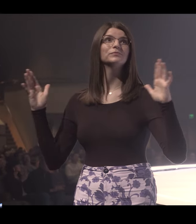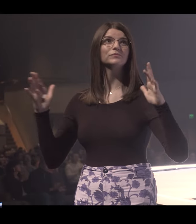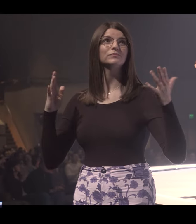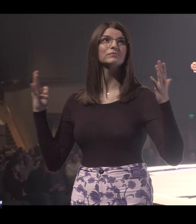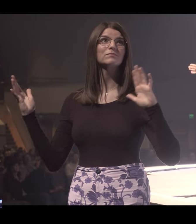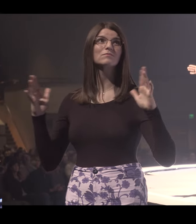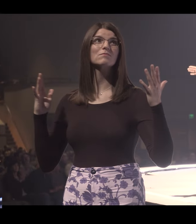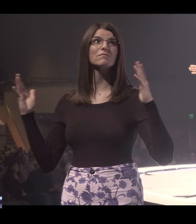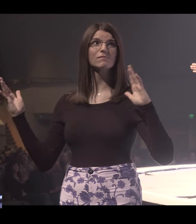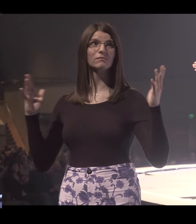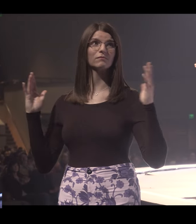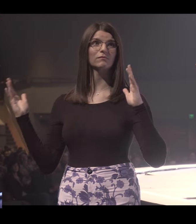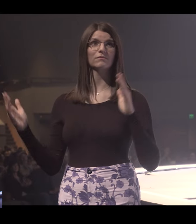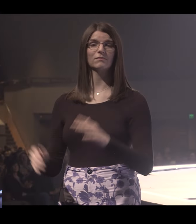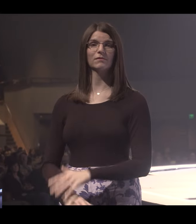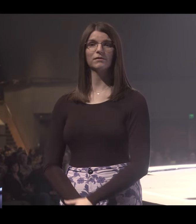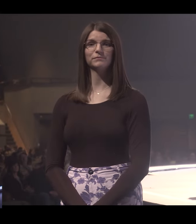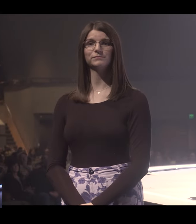Isn't good? I'm sure it would.